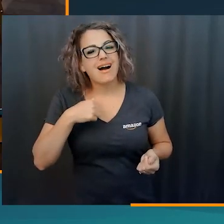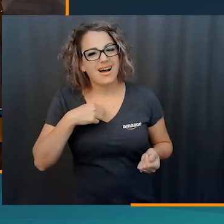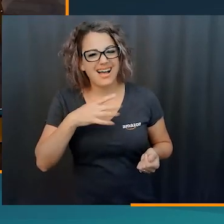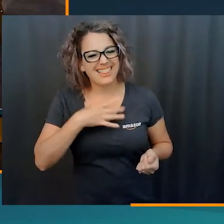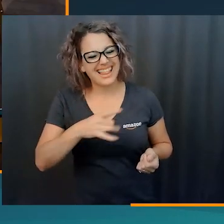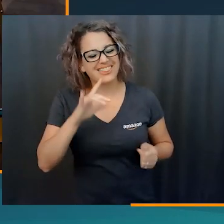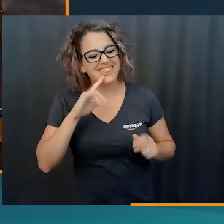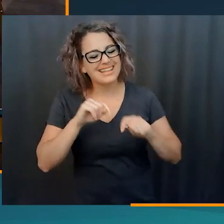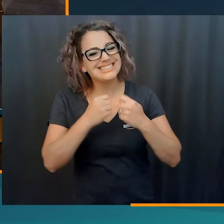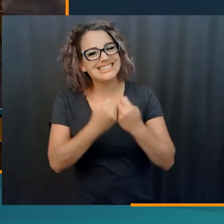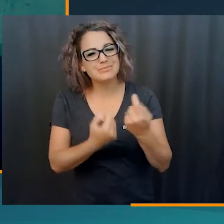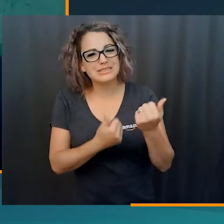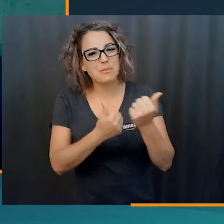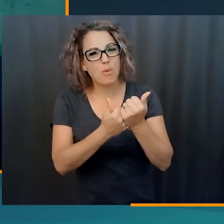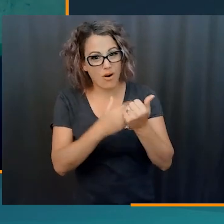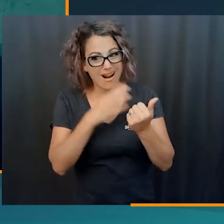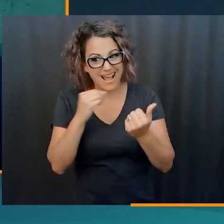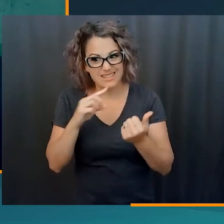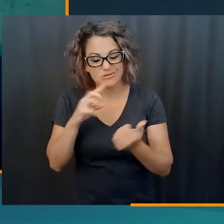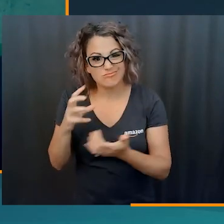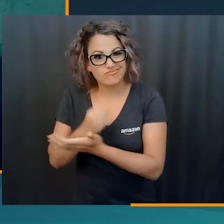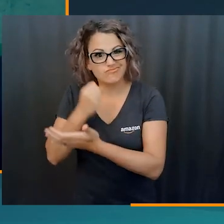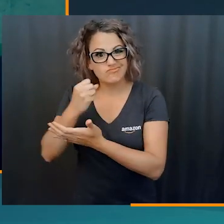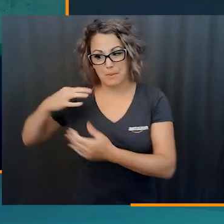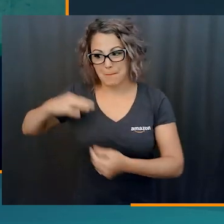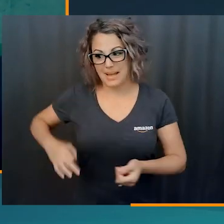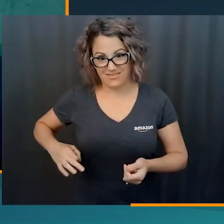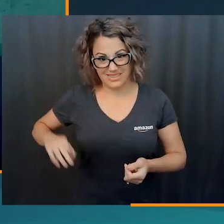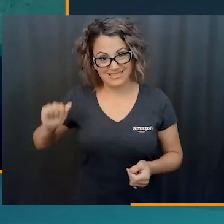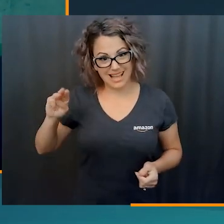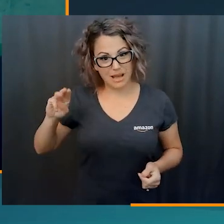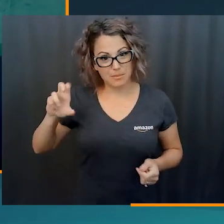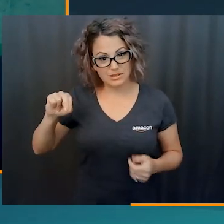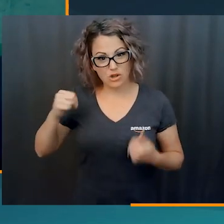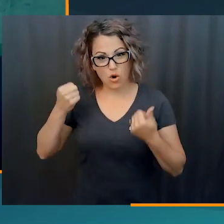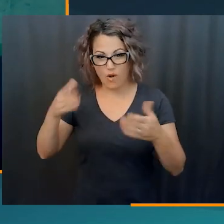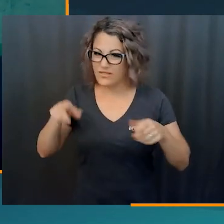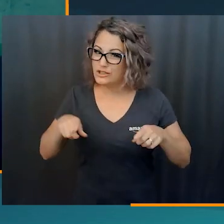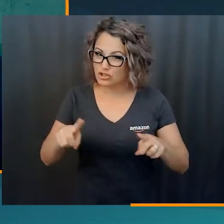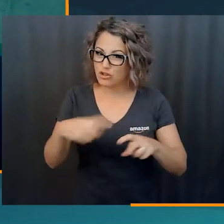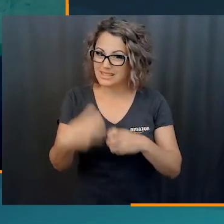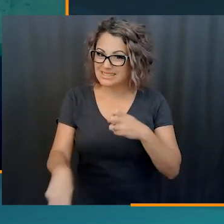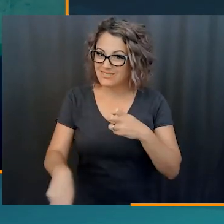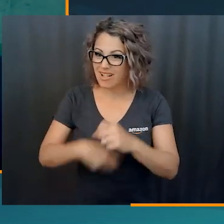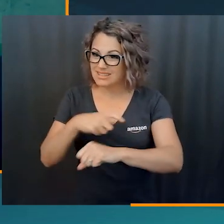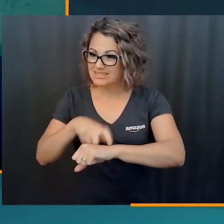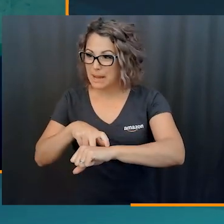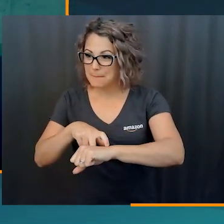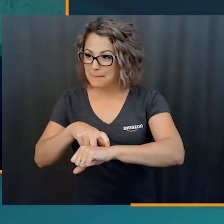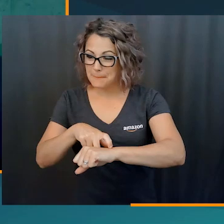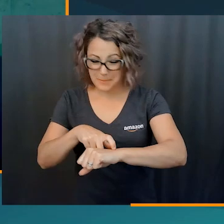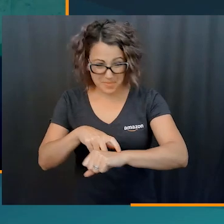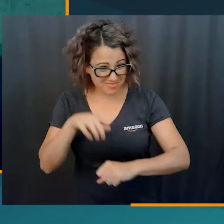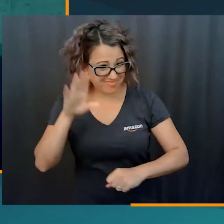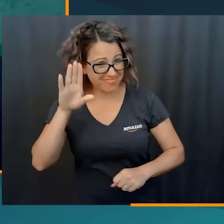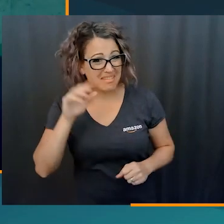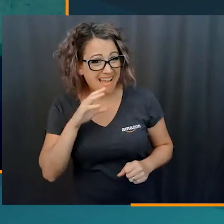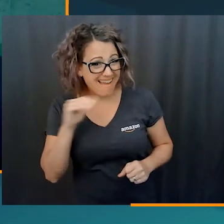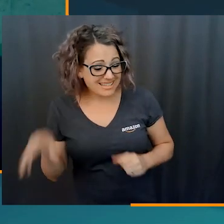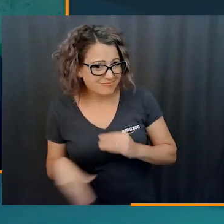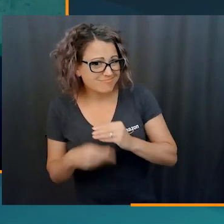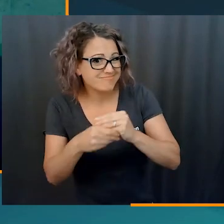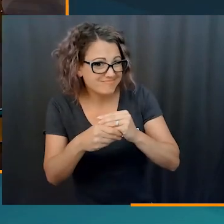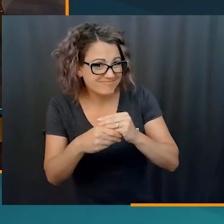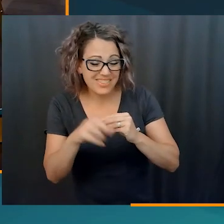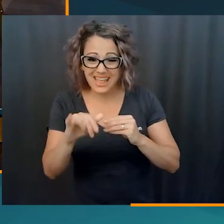Awesome. I really love that you had that team support and we're able to also take advantage of the benefits that we offer during that